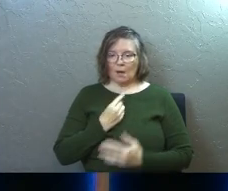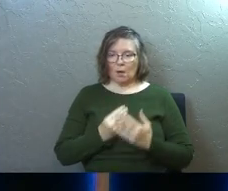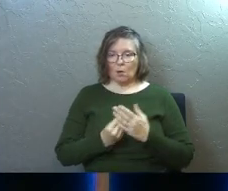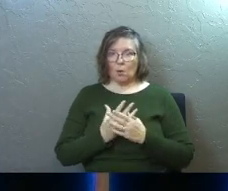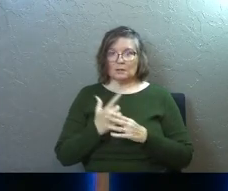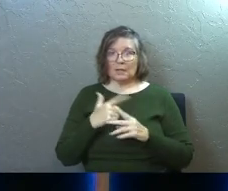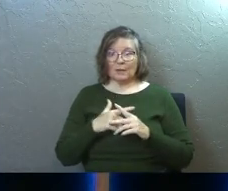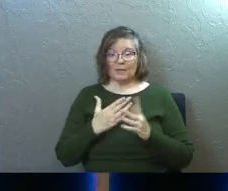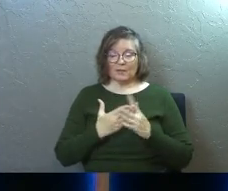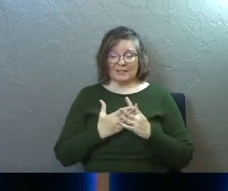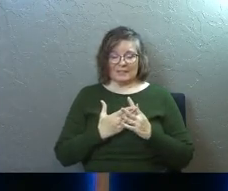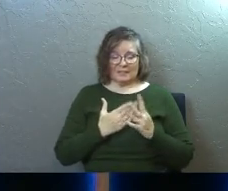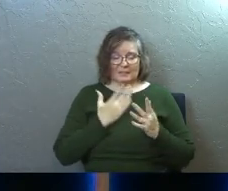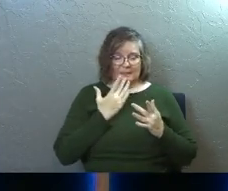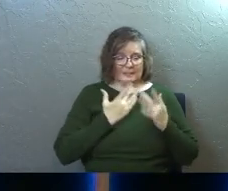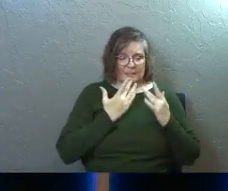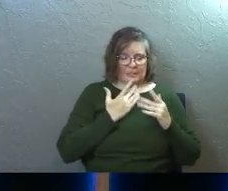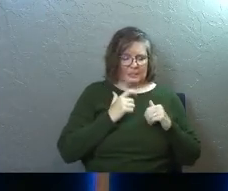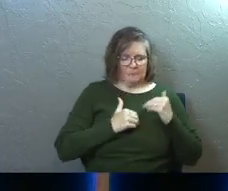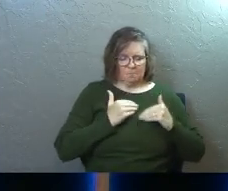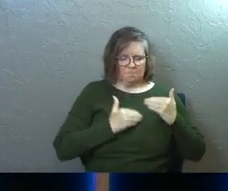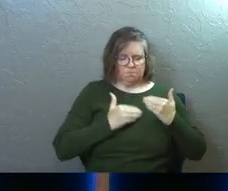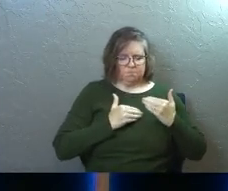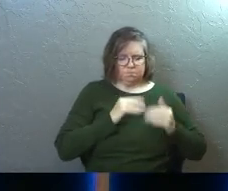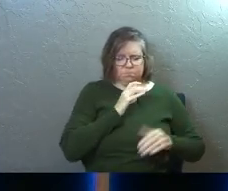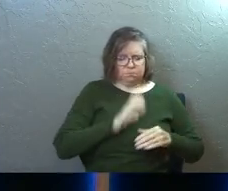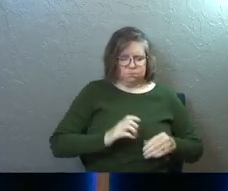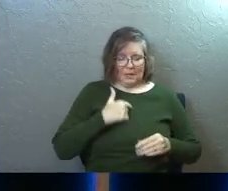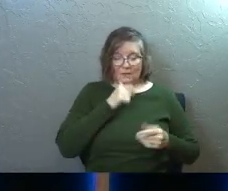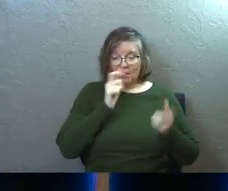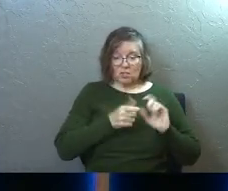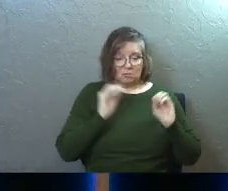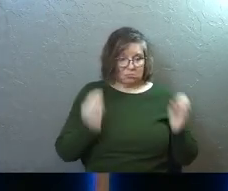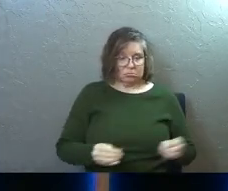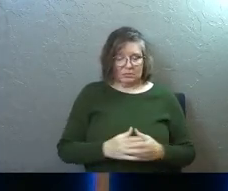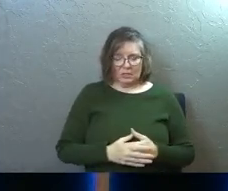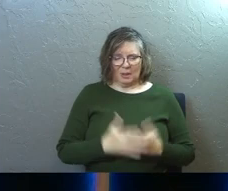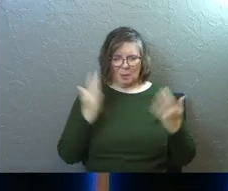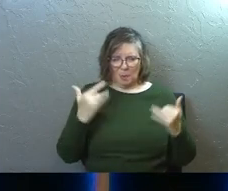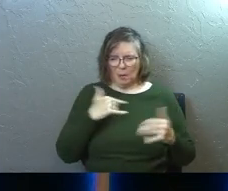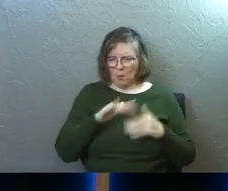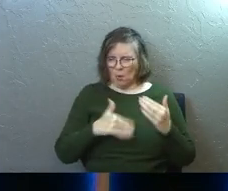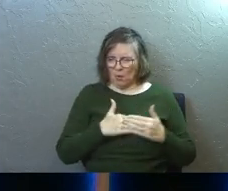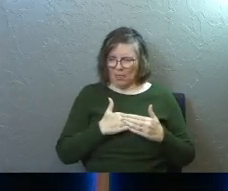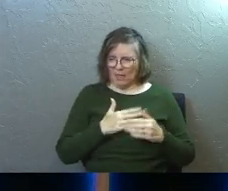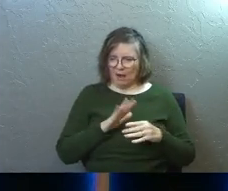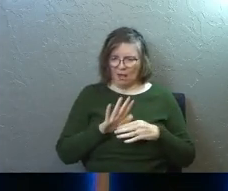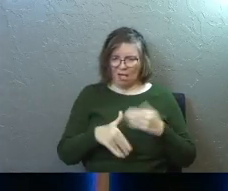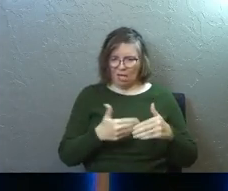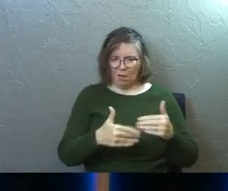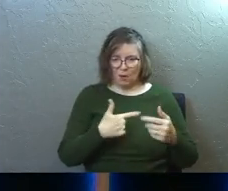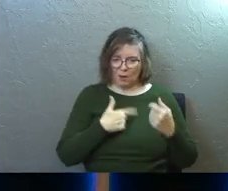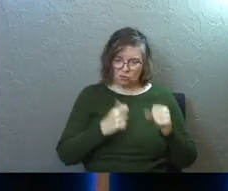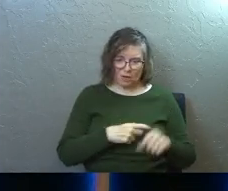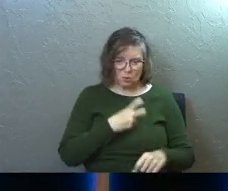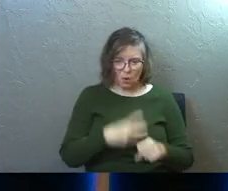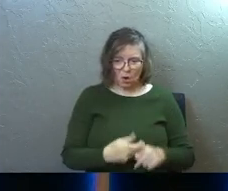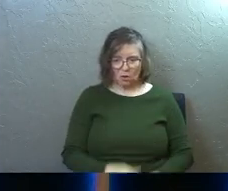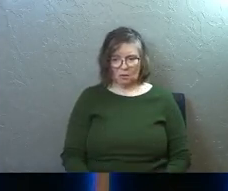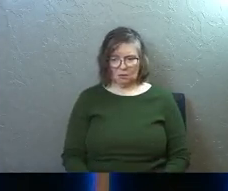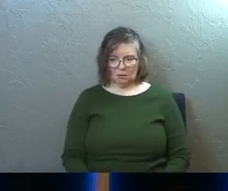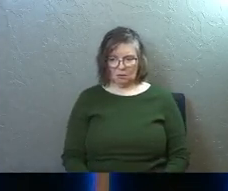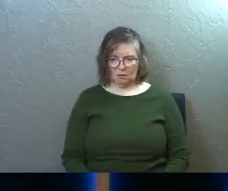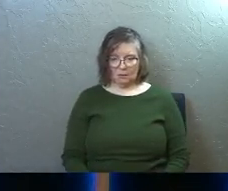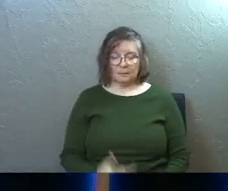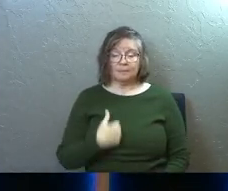white knuckled through Christianity and you have tried really, really hard and you have not changed. And you're like, why was all of that coasting when I was trying so hard?